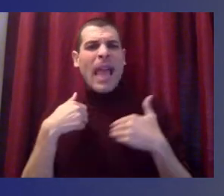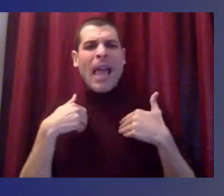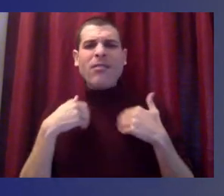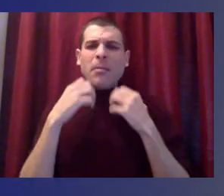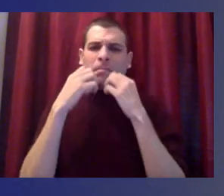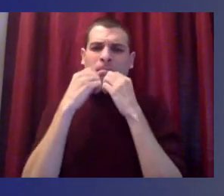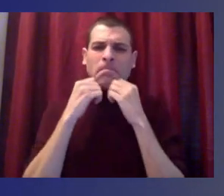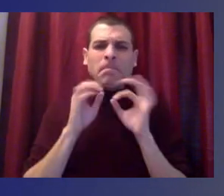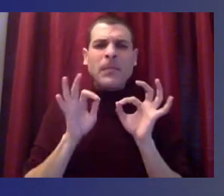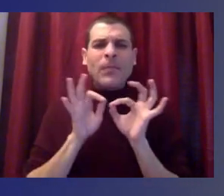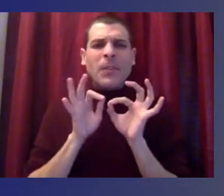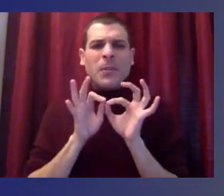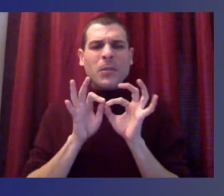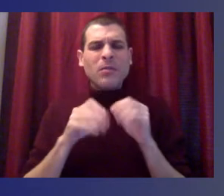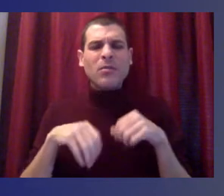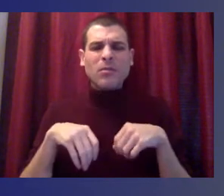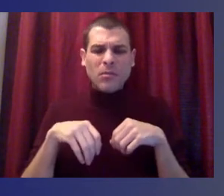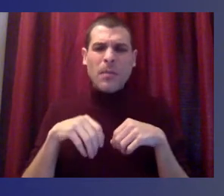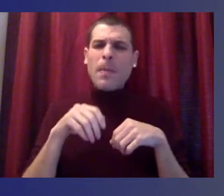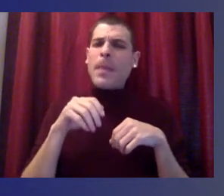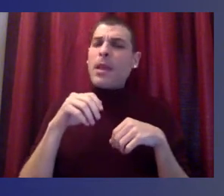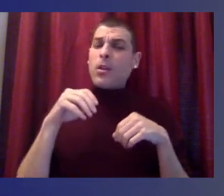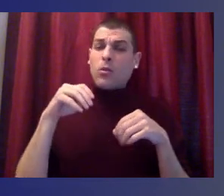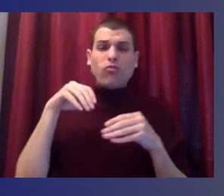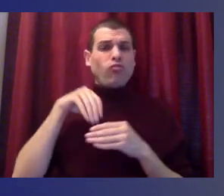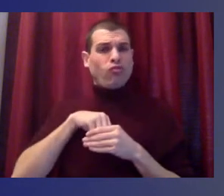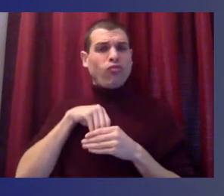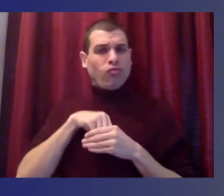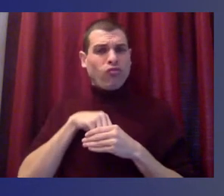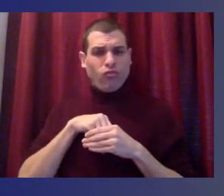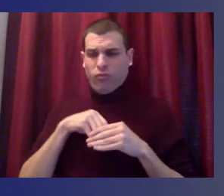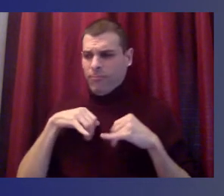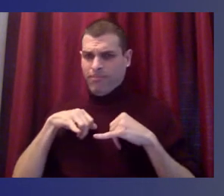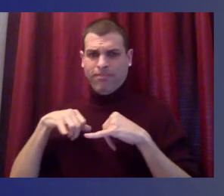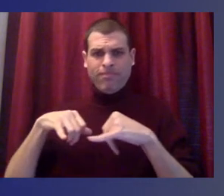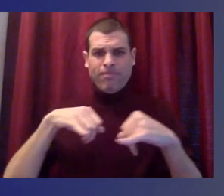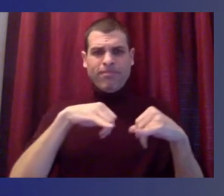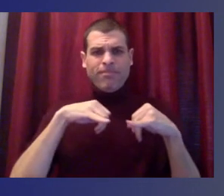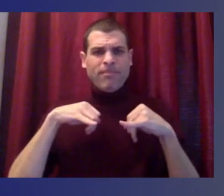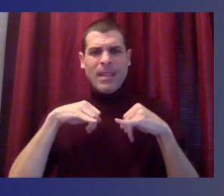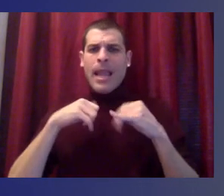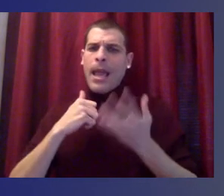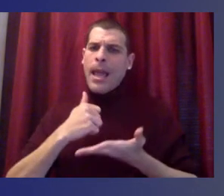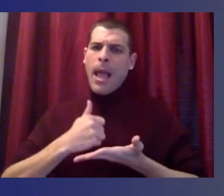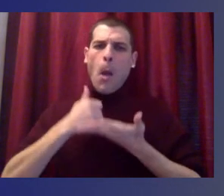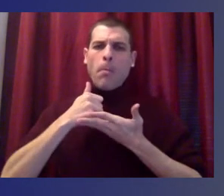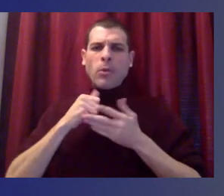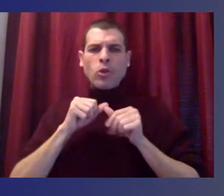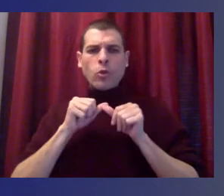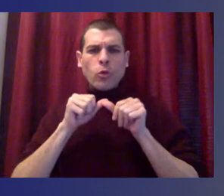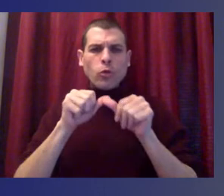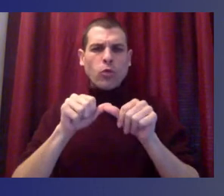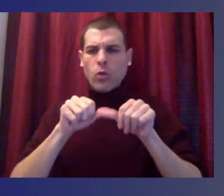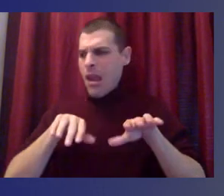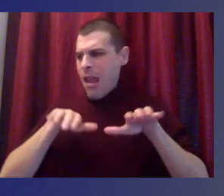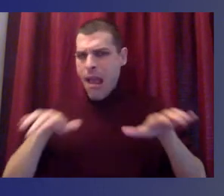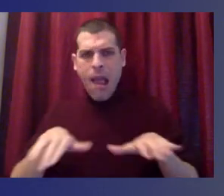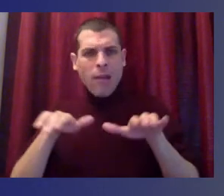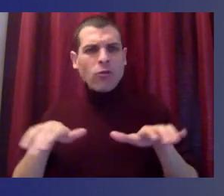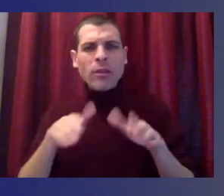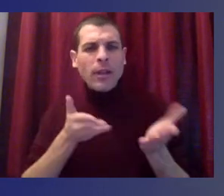guiding principles that anchored each of us in common values and also helped generate collective action for us